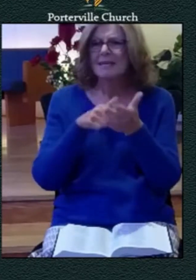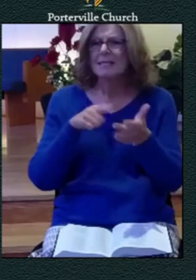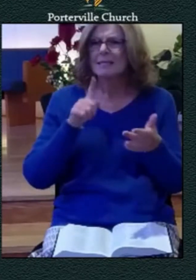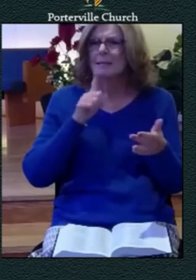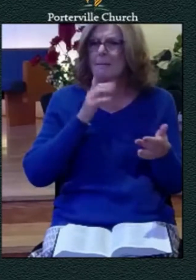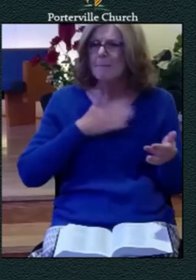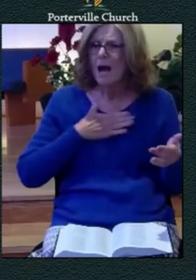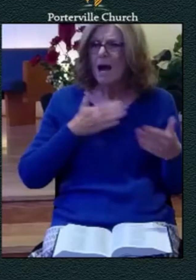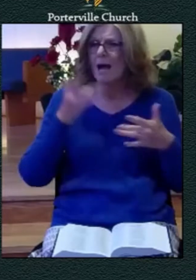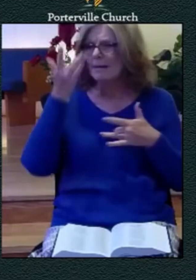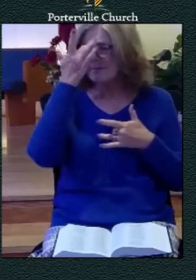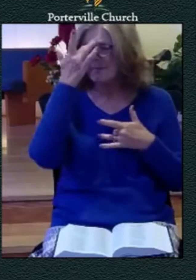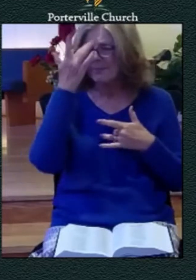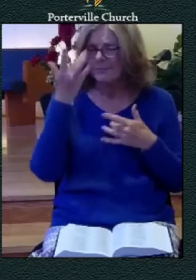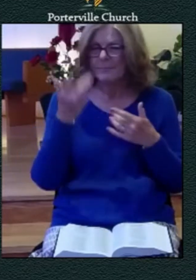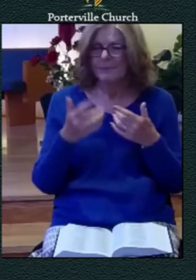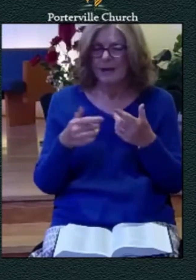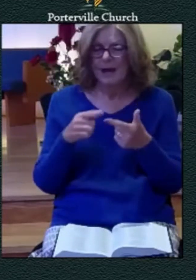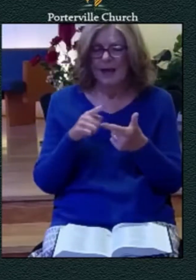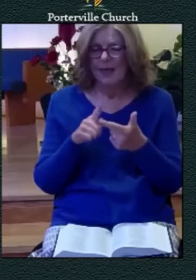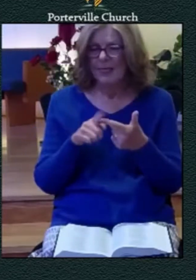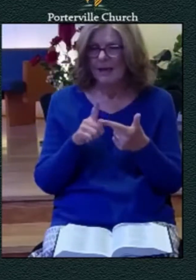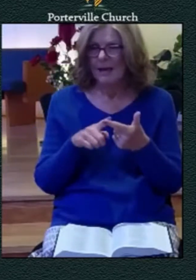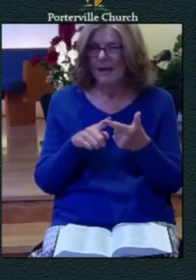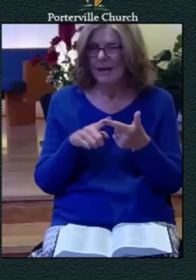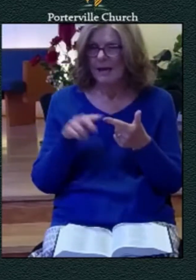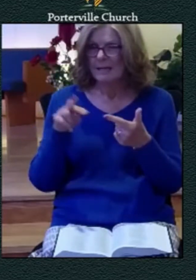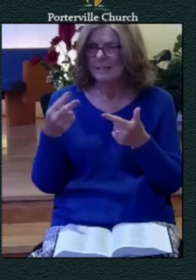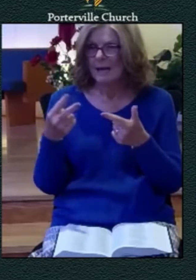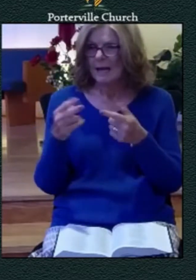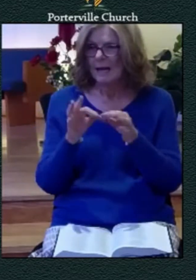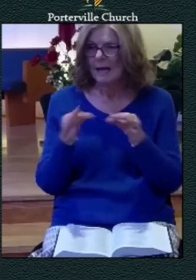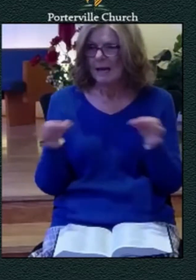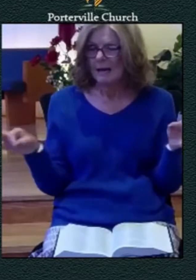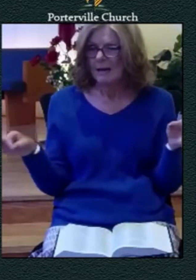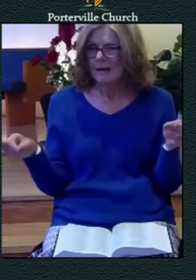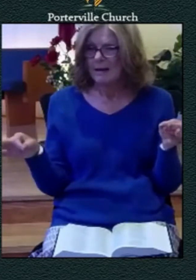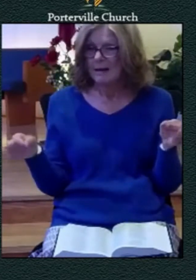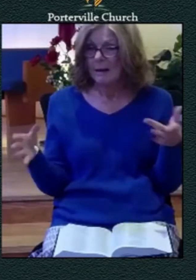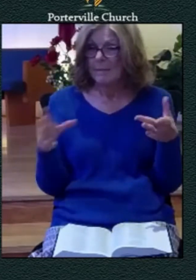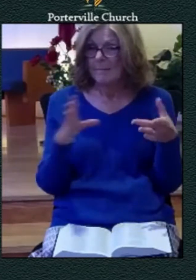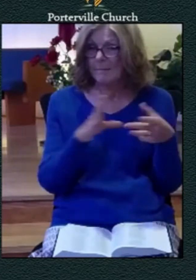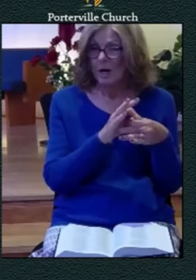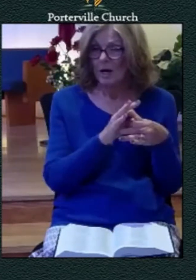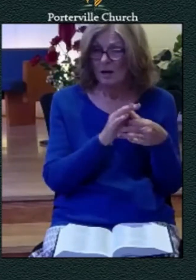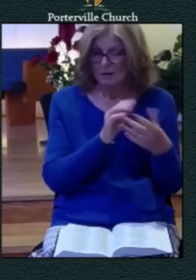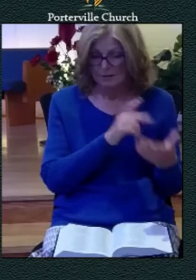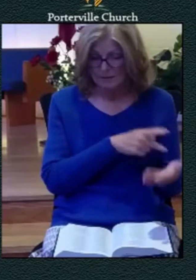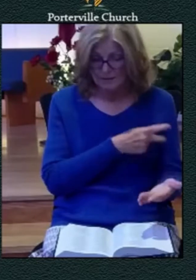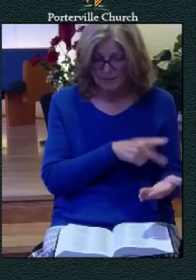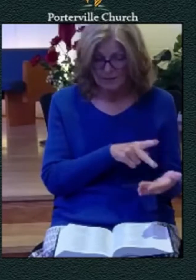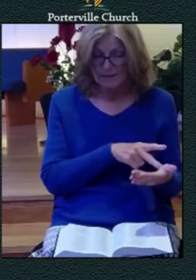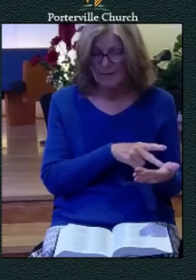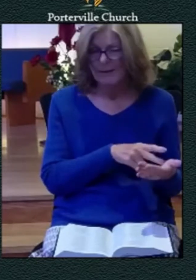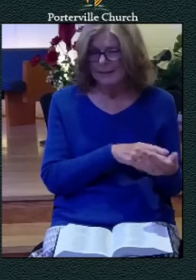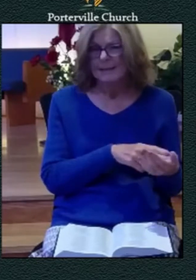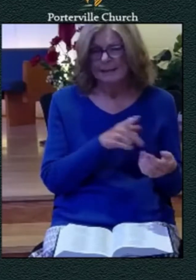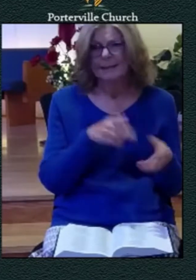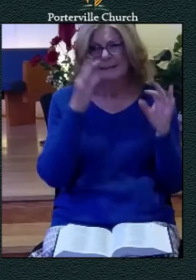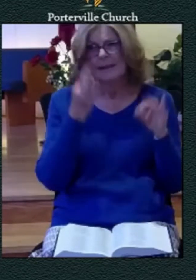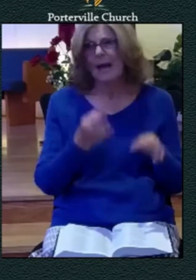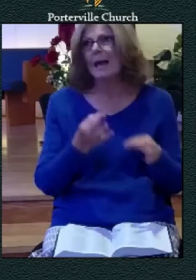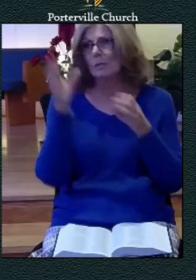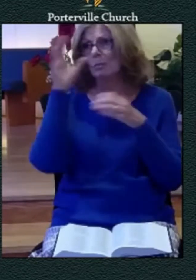there's an assertion it's connected to the earlier part of the psalm where he forms his resolve to seek god but it's